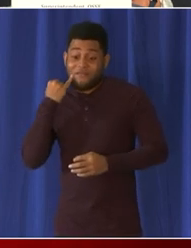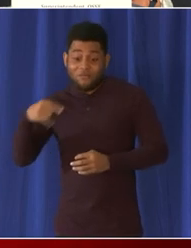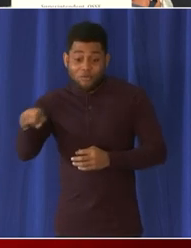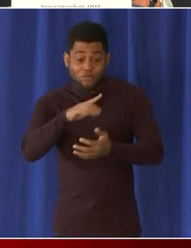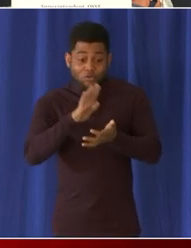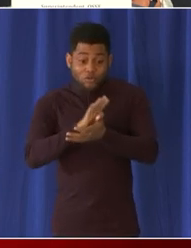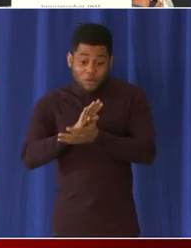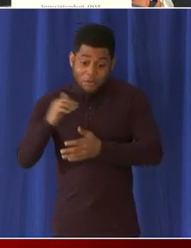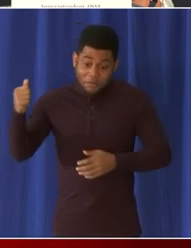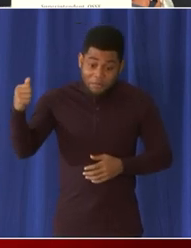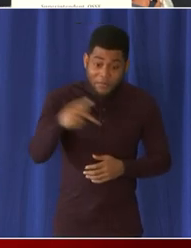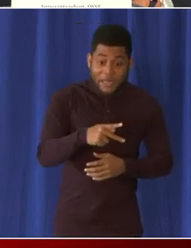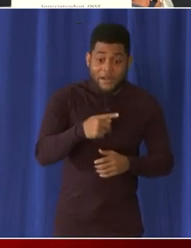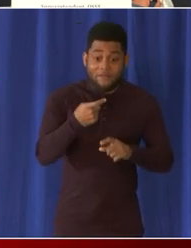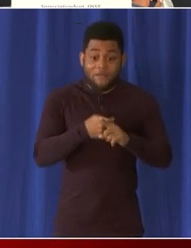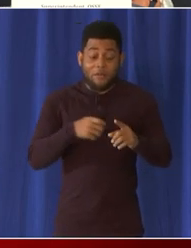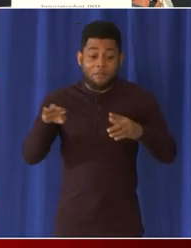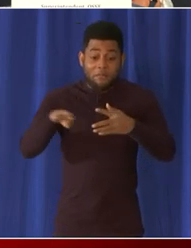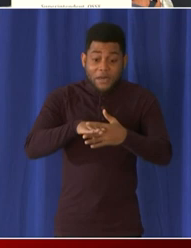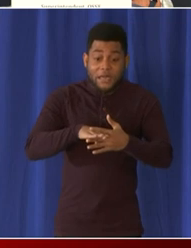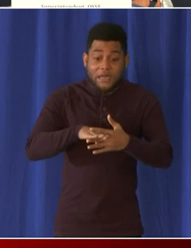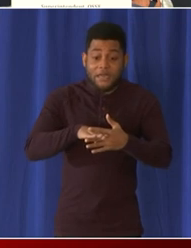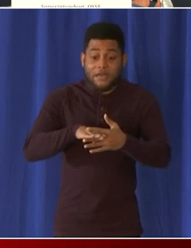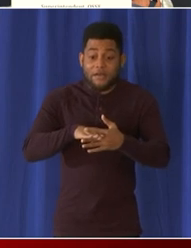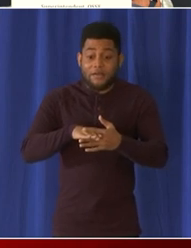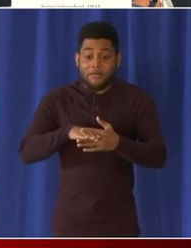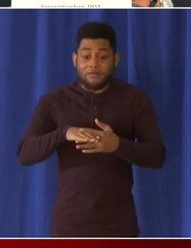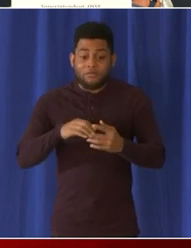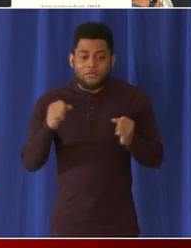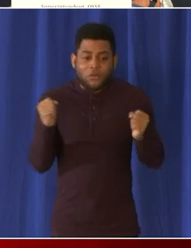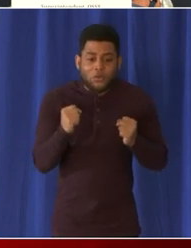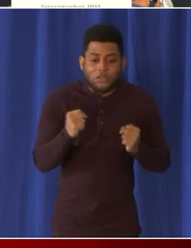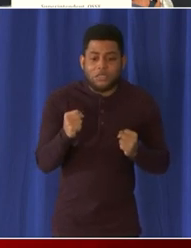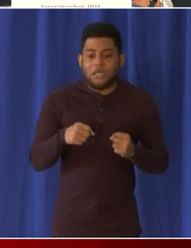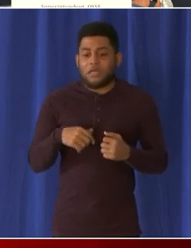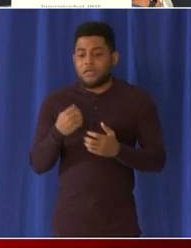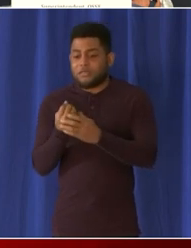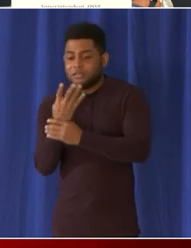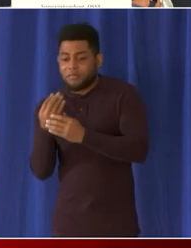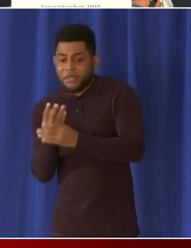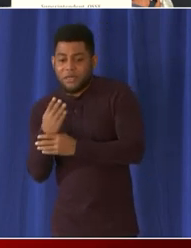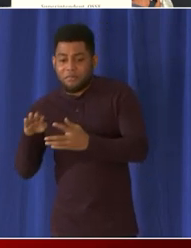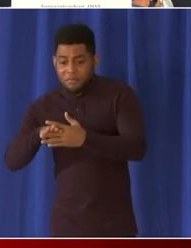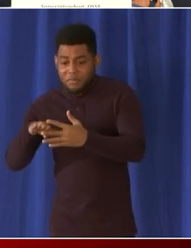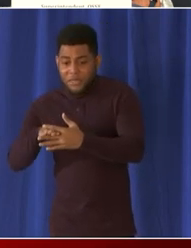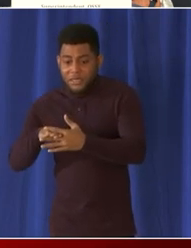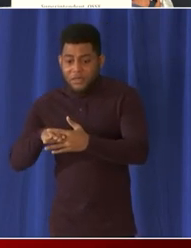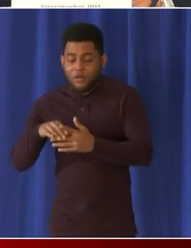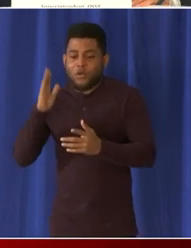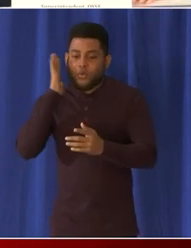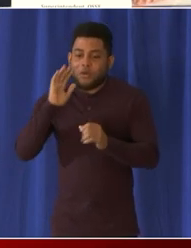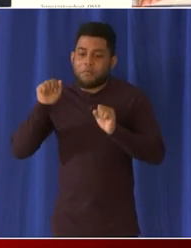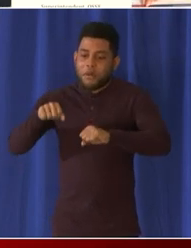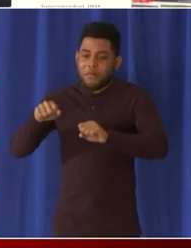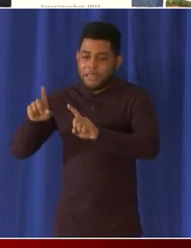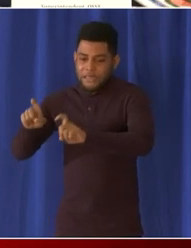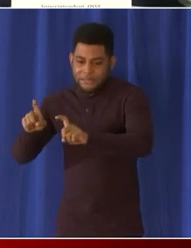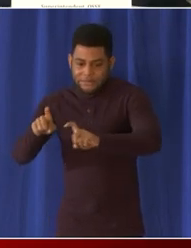at least a full week of school and so we will stand up the same test to return program at the end of February break.